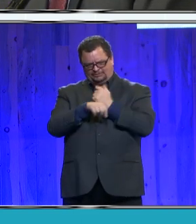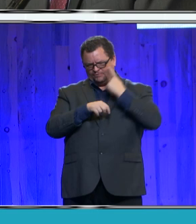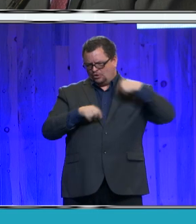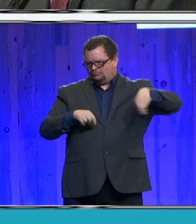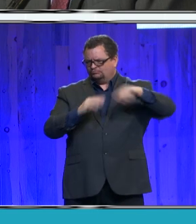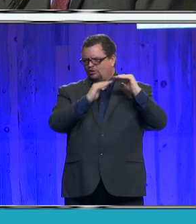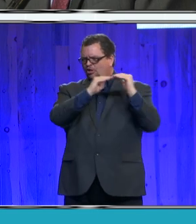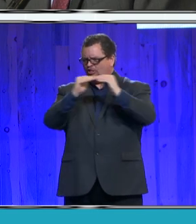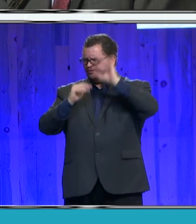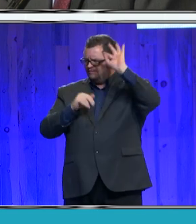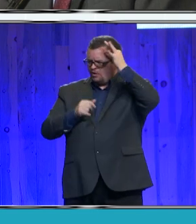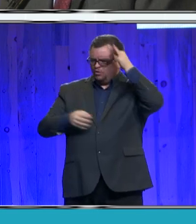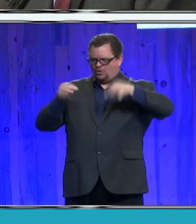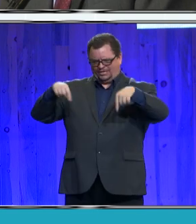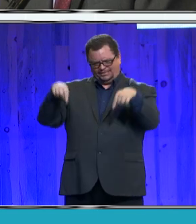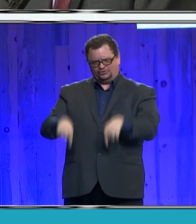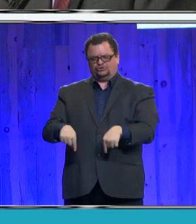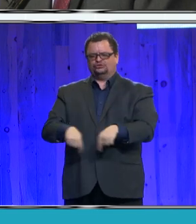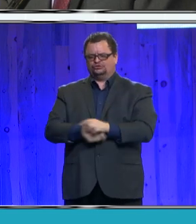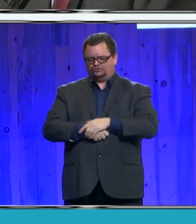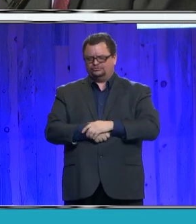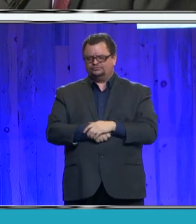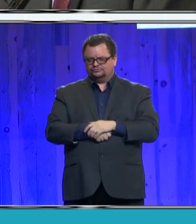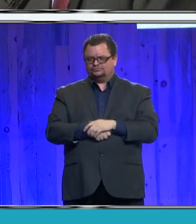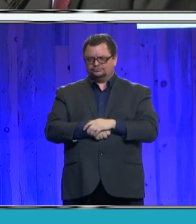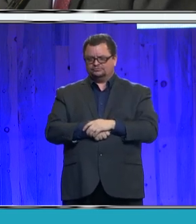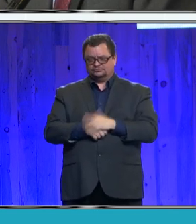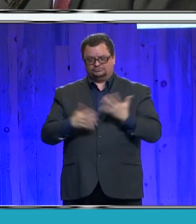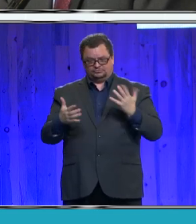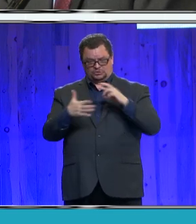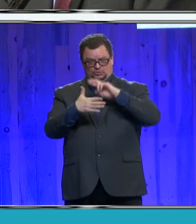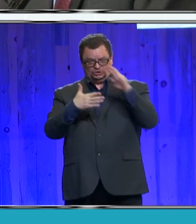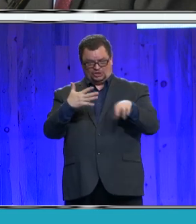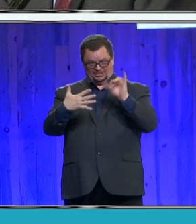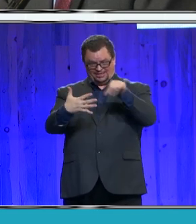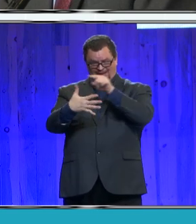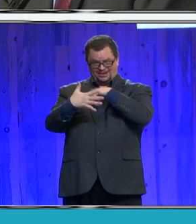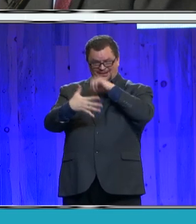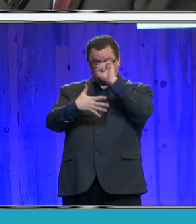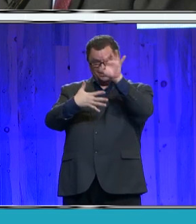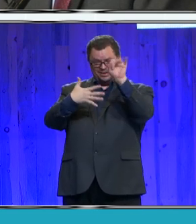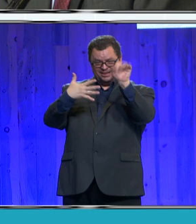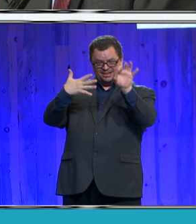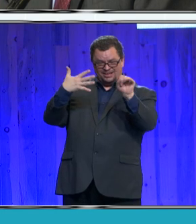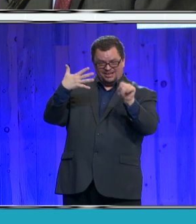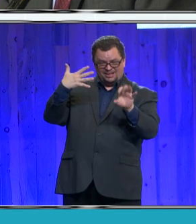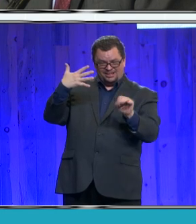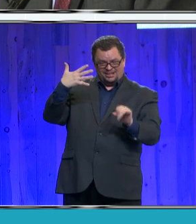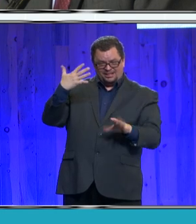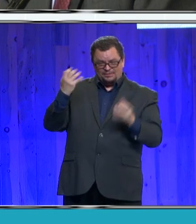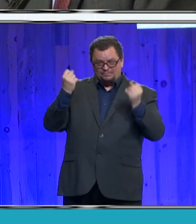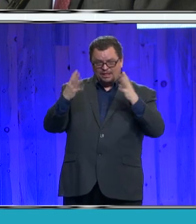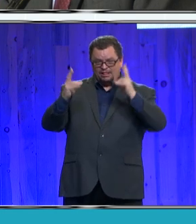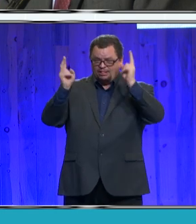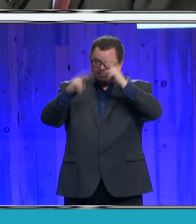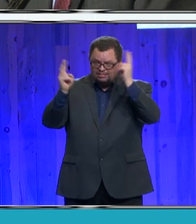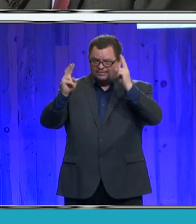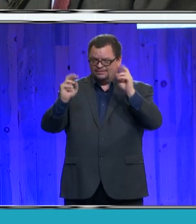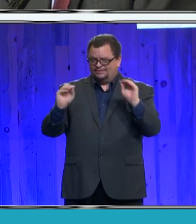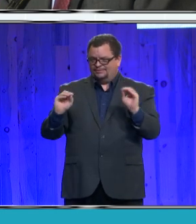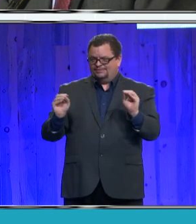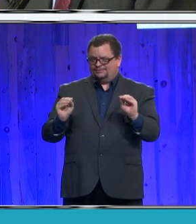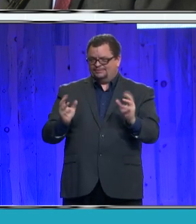Ladies and gentlemen, results like this don't happen by accident. Great things happen here